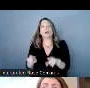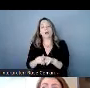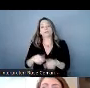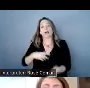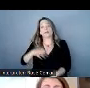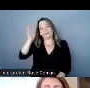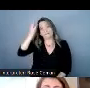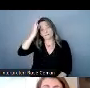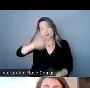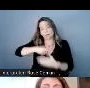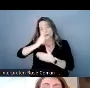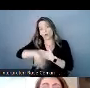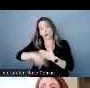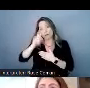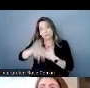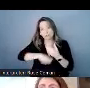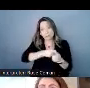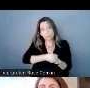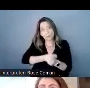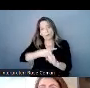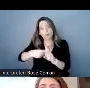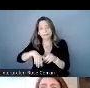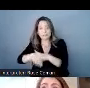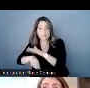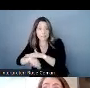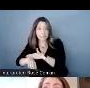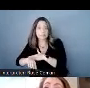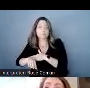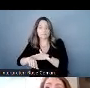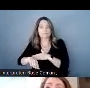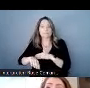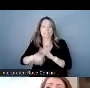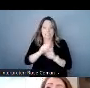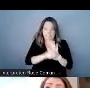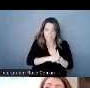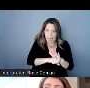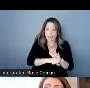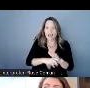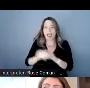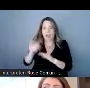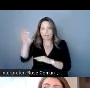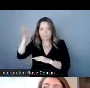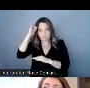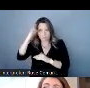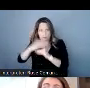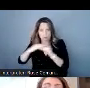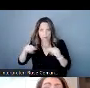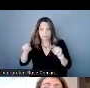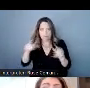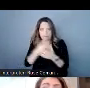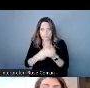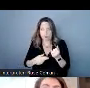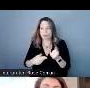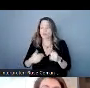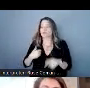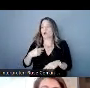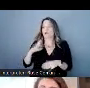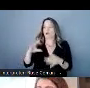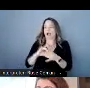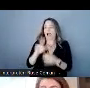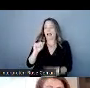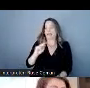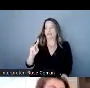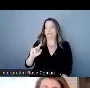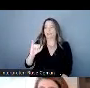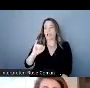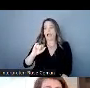support and accessibility both on the state and federal level i've included a link here for the ipcts providers